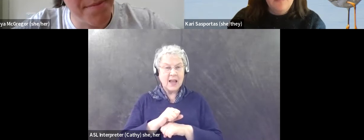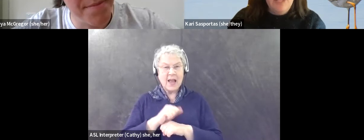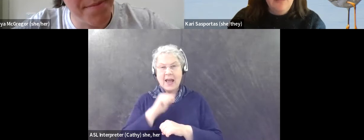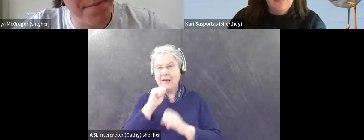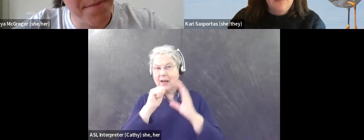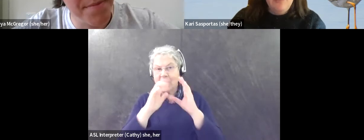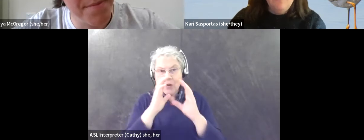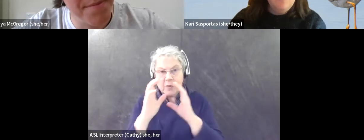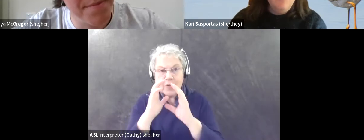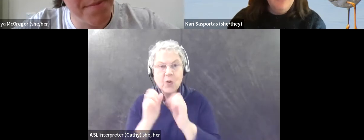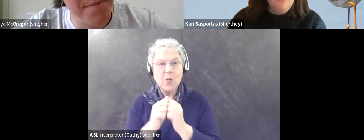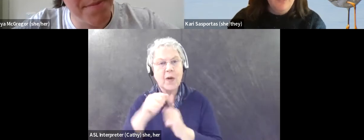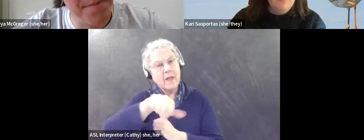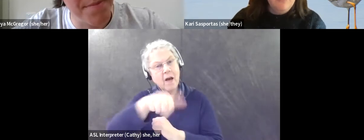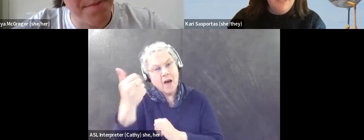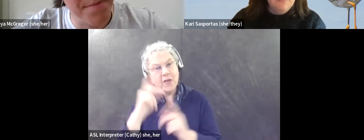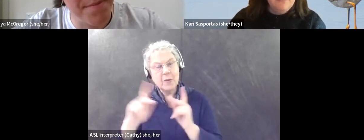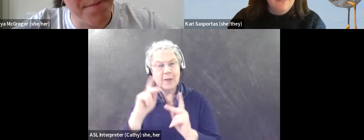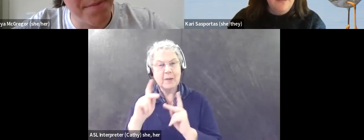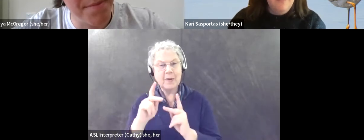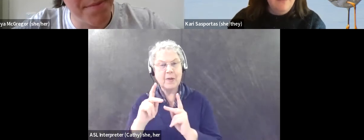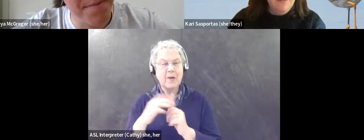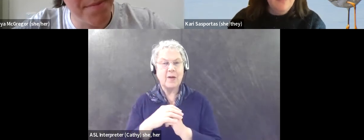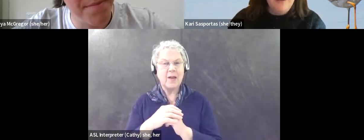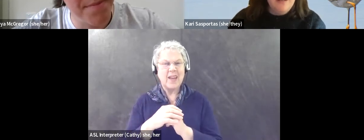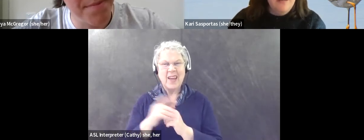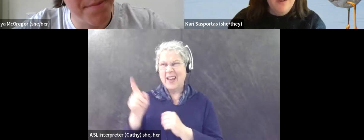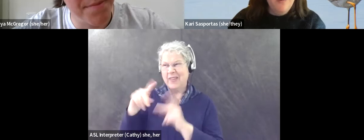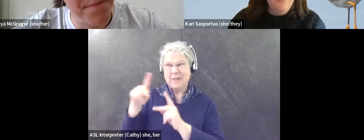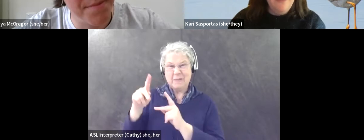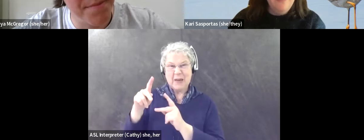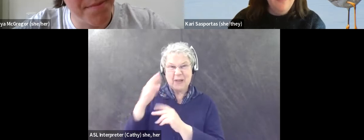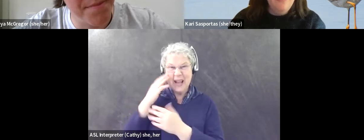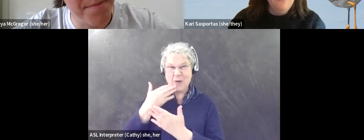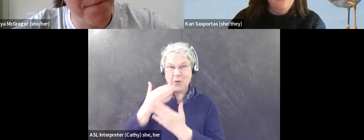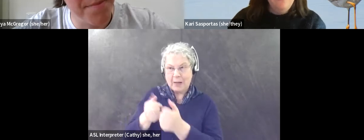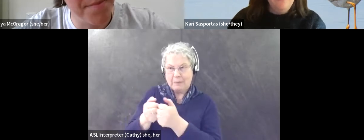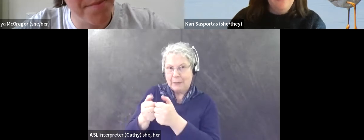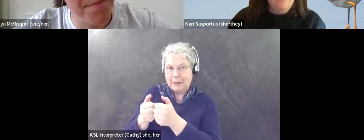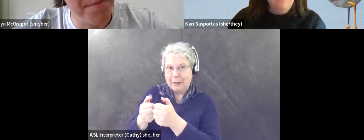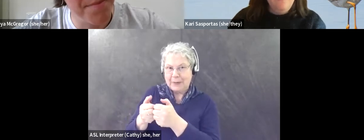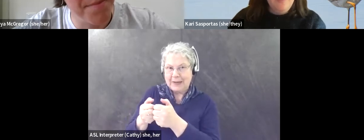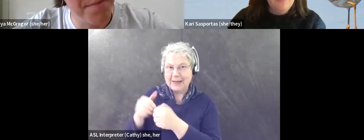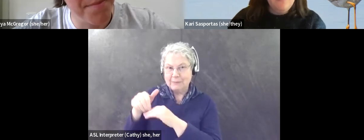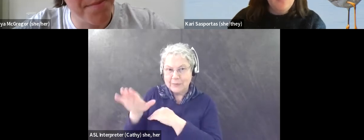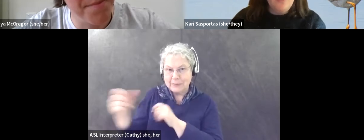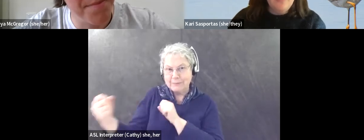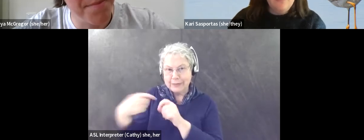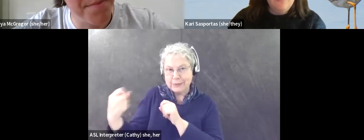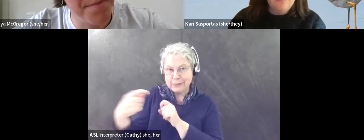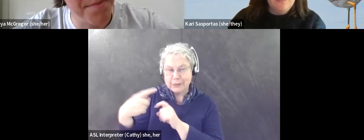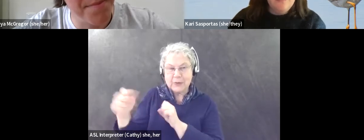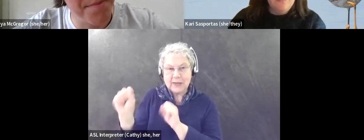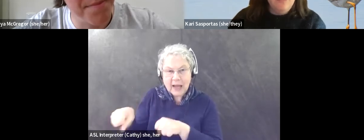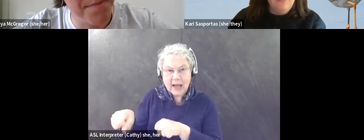with somebody, or if it's people I know well, I'm going to text. I don't talk on the phone. I don't, you know, unless I'm required